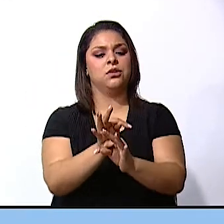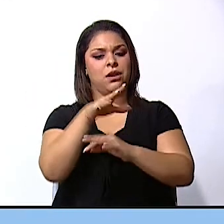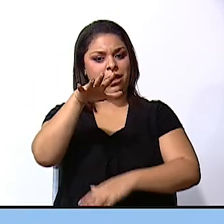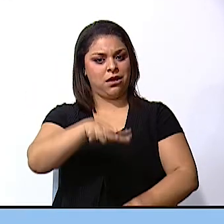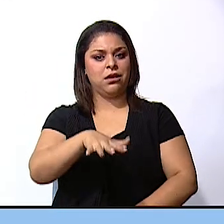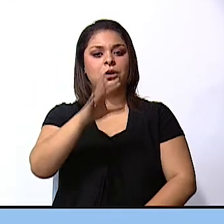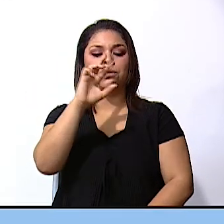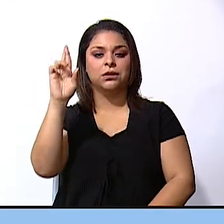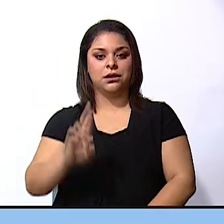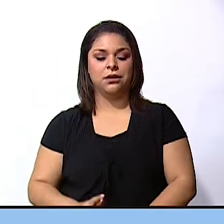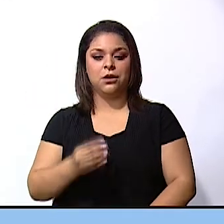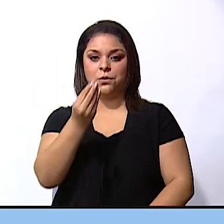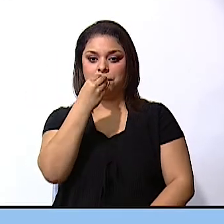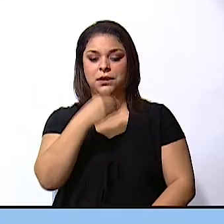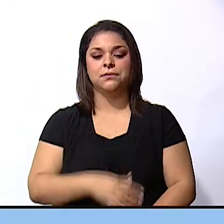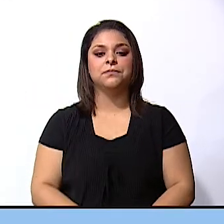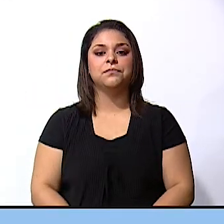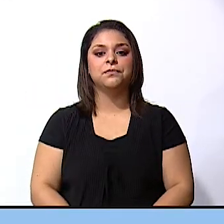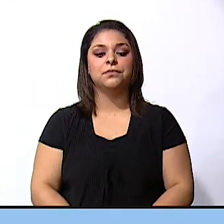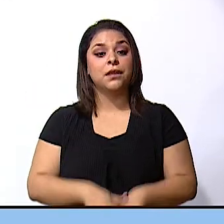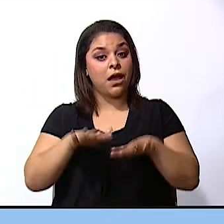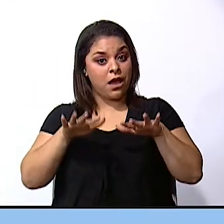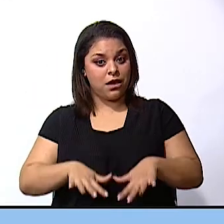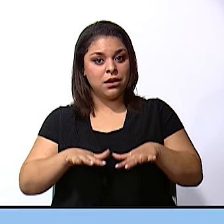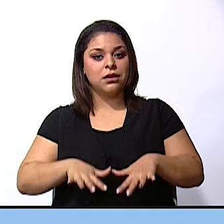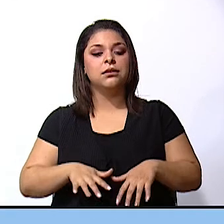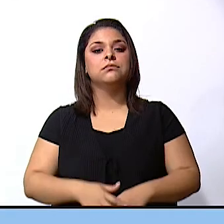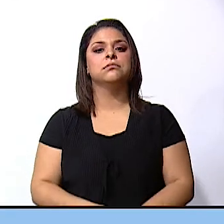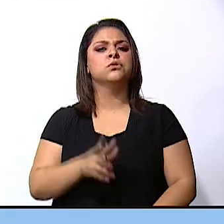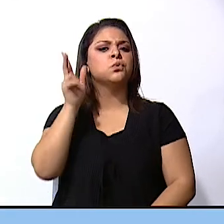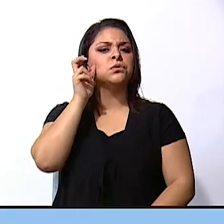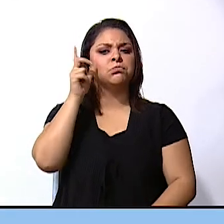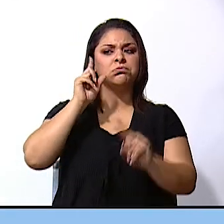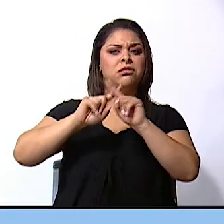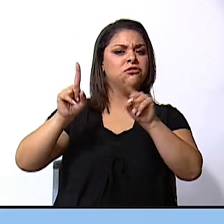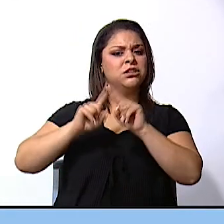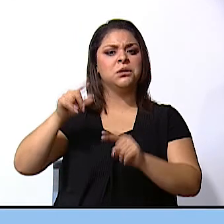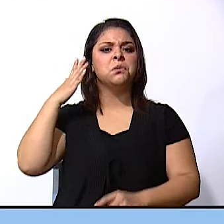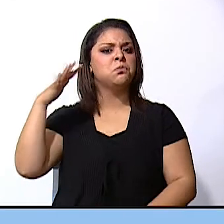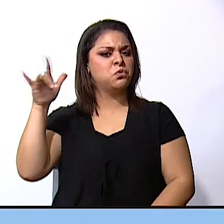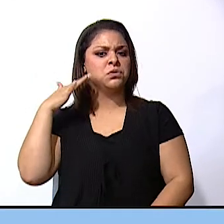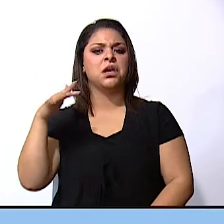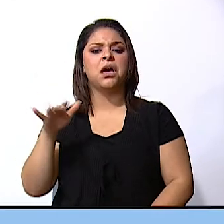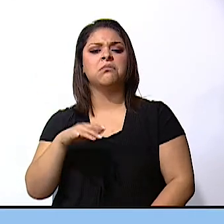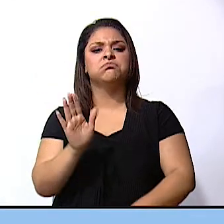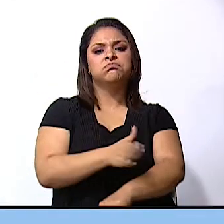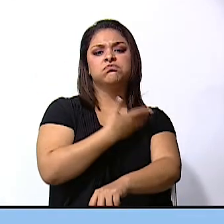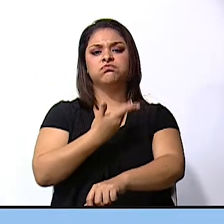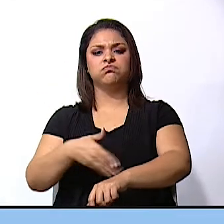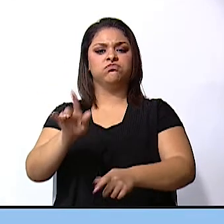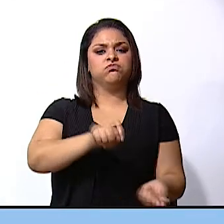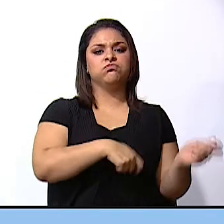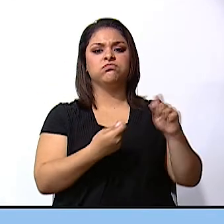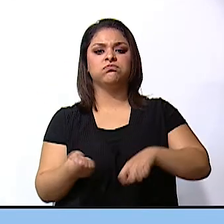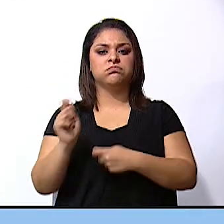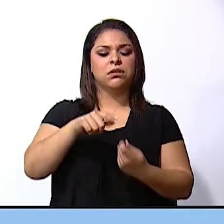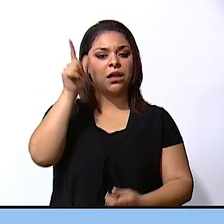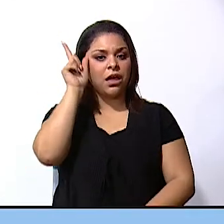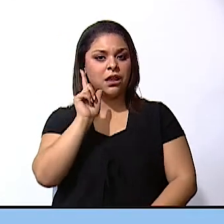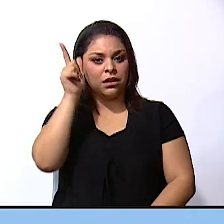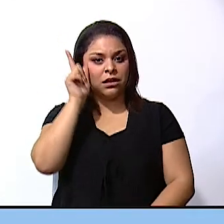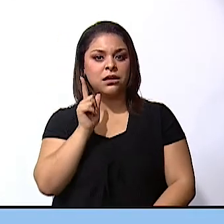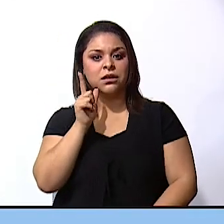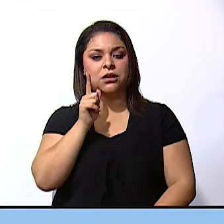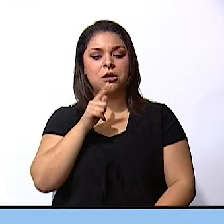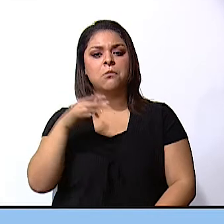Rican food. Here, we can listen to different types of music like Calypso from the Caribbean, tropical